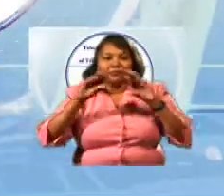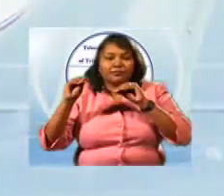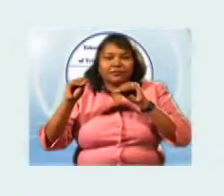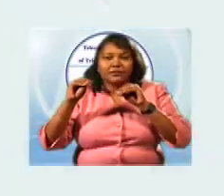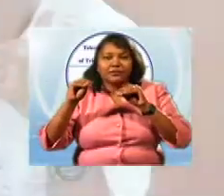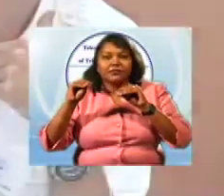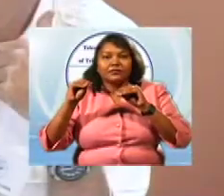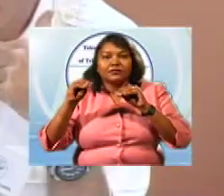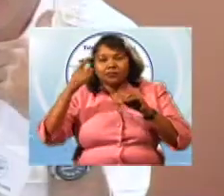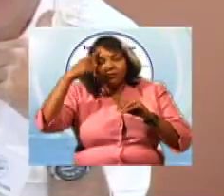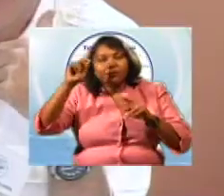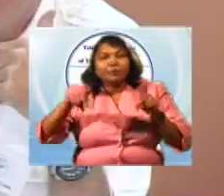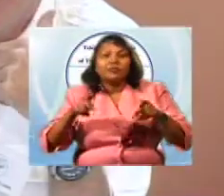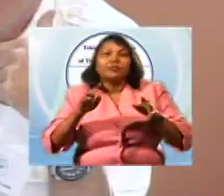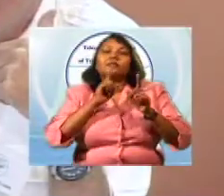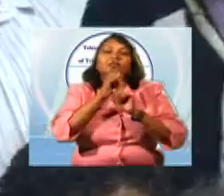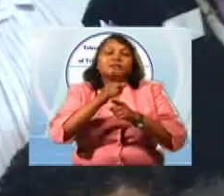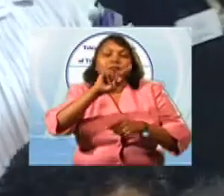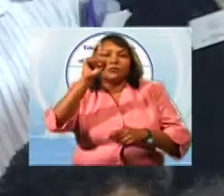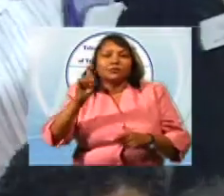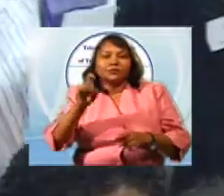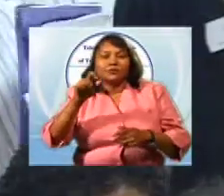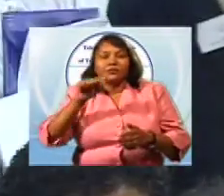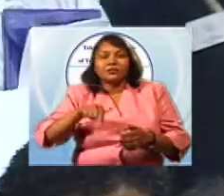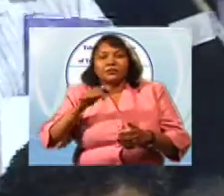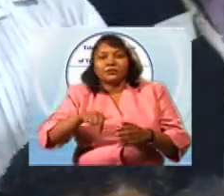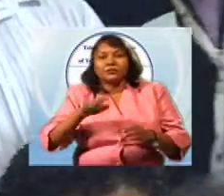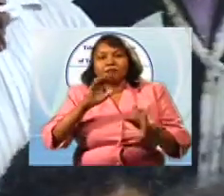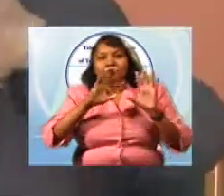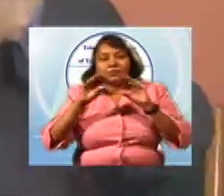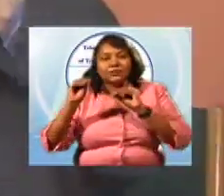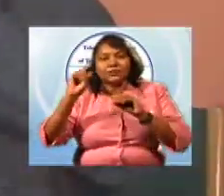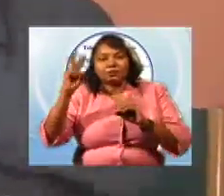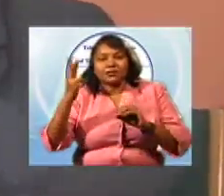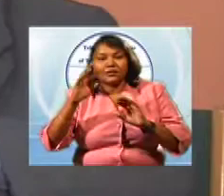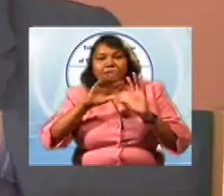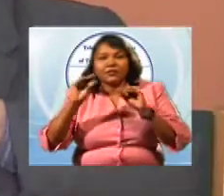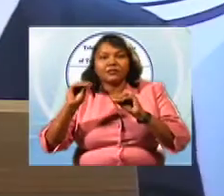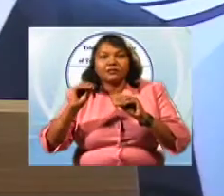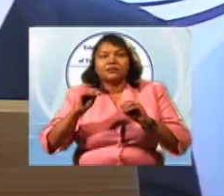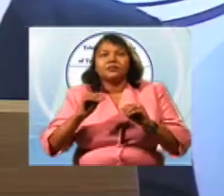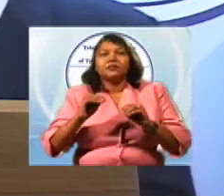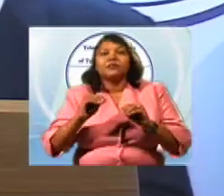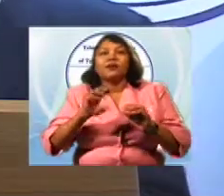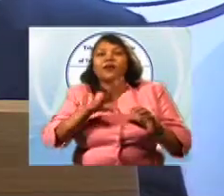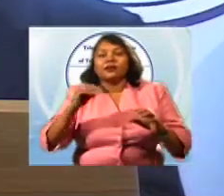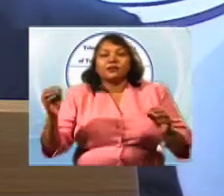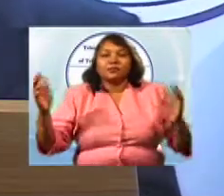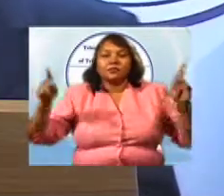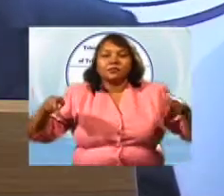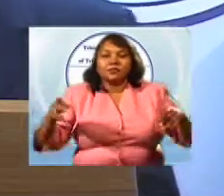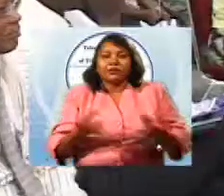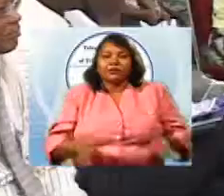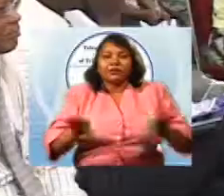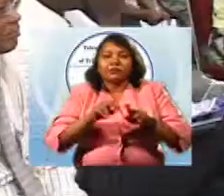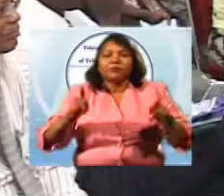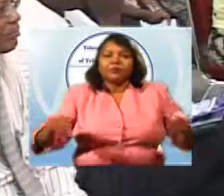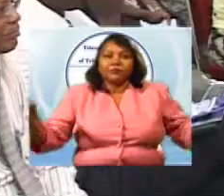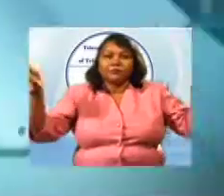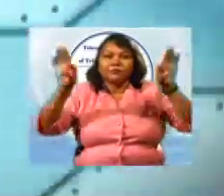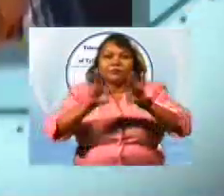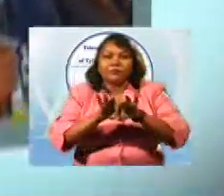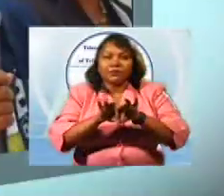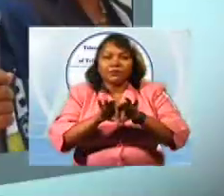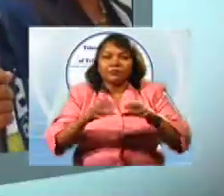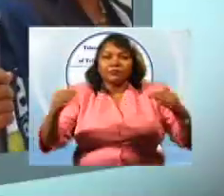and Tobago. This forum was the second in a series of workshops that brought together key stakeholders within the industry and